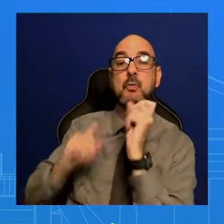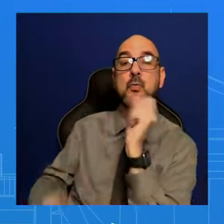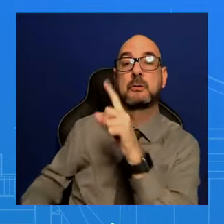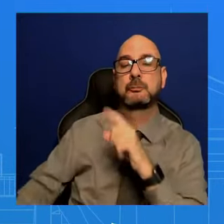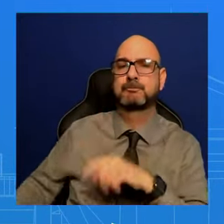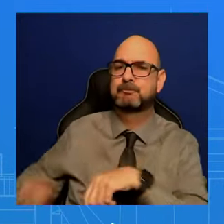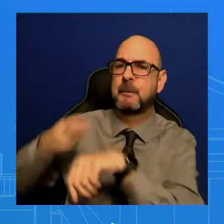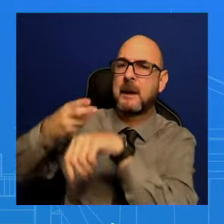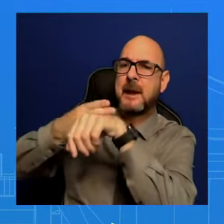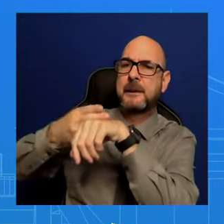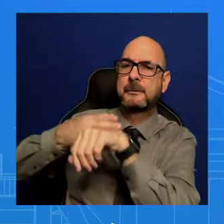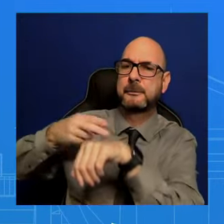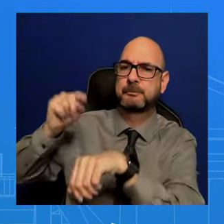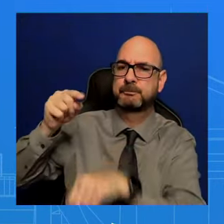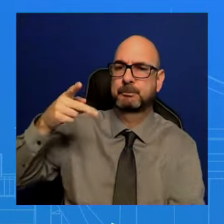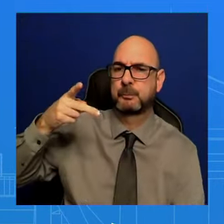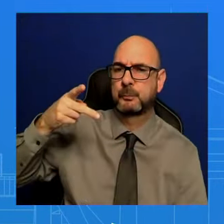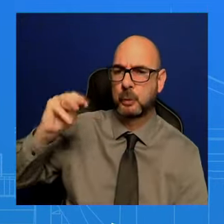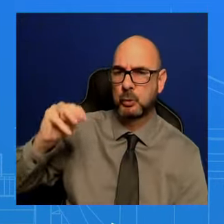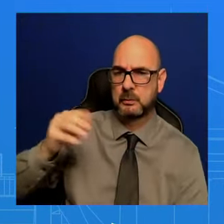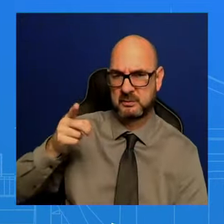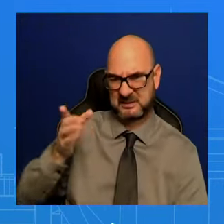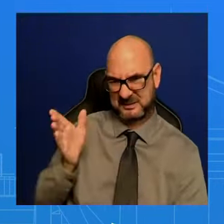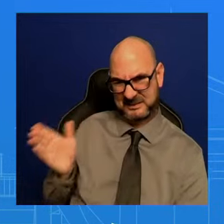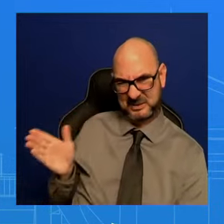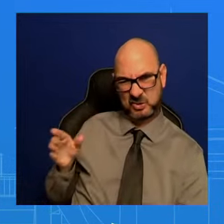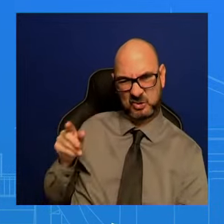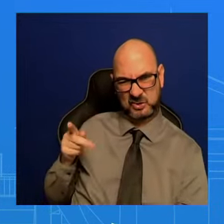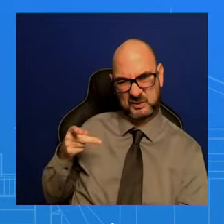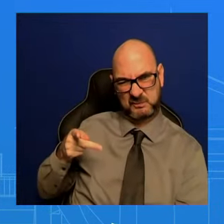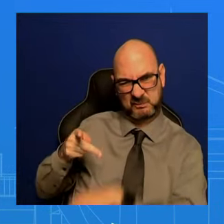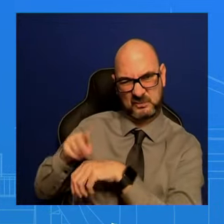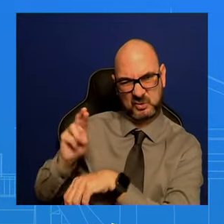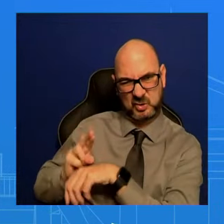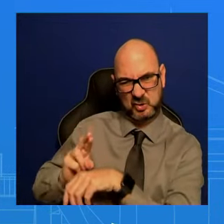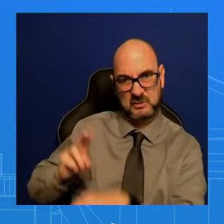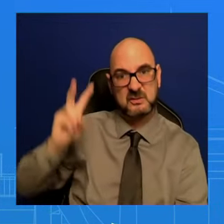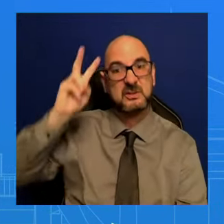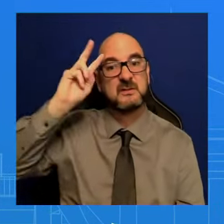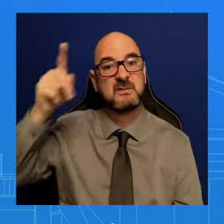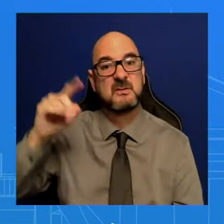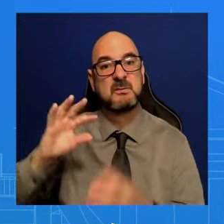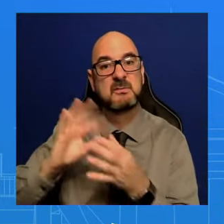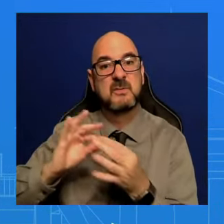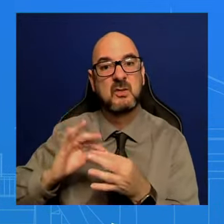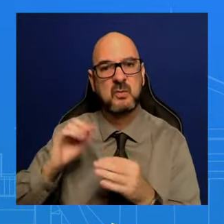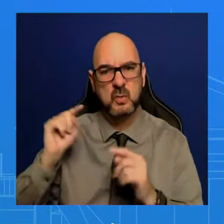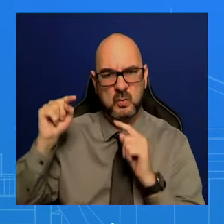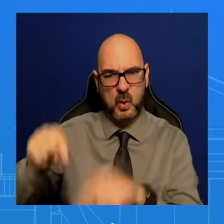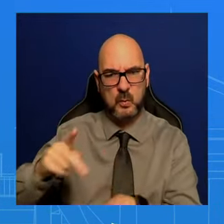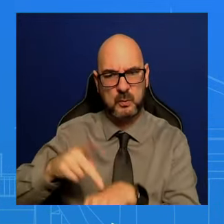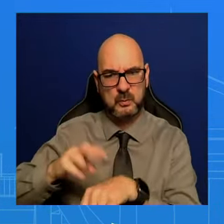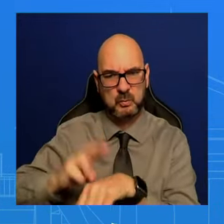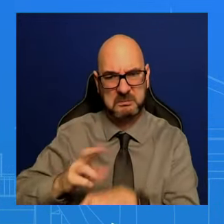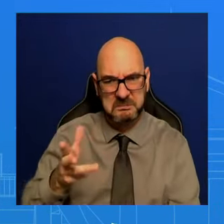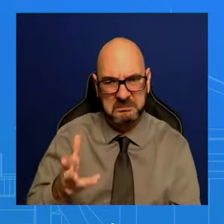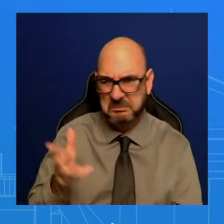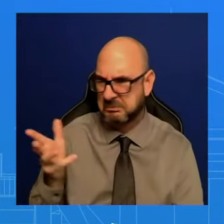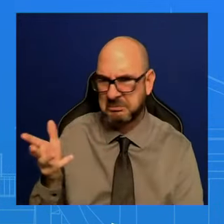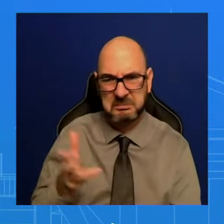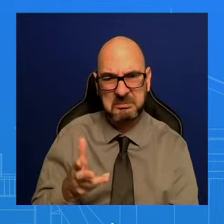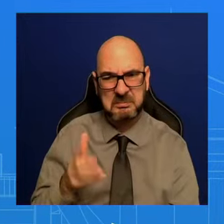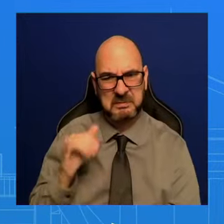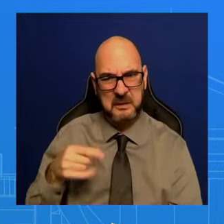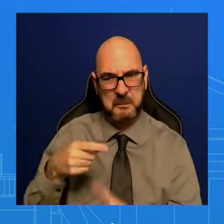yesterday, the Vice President's office said that she will be in Puerto Rico later this month. Any chance